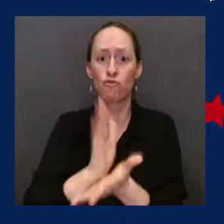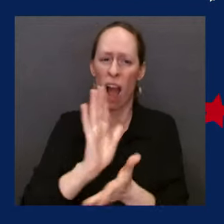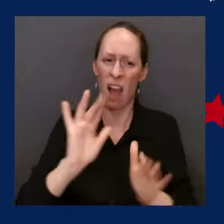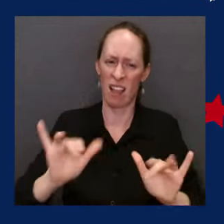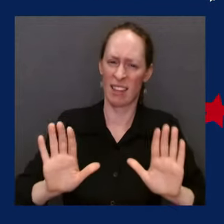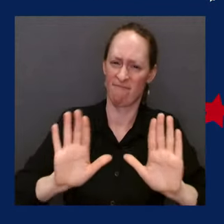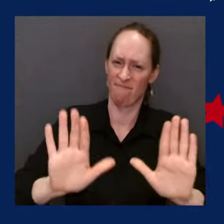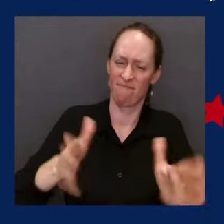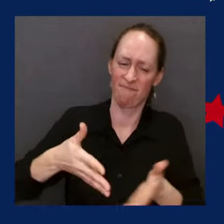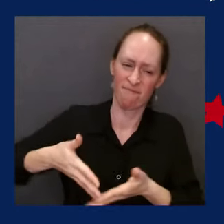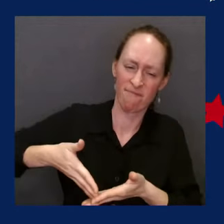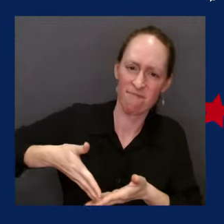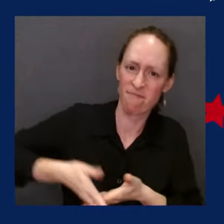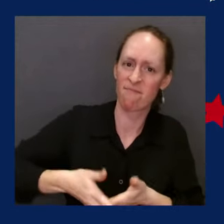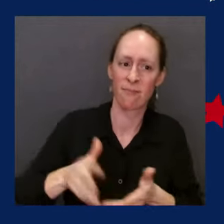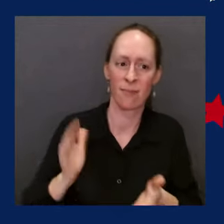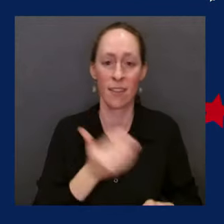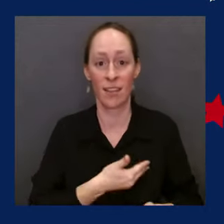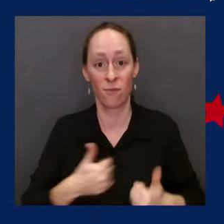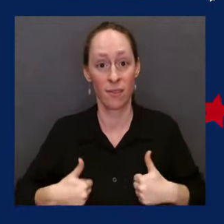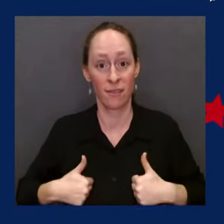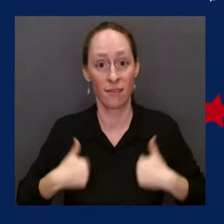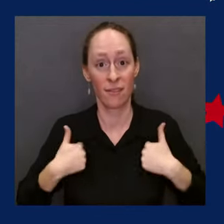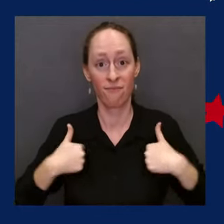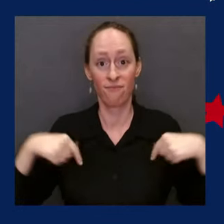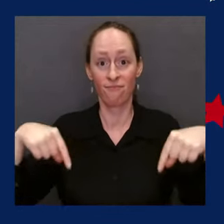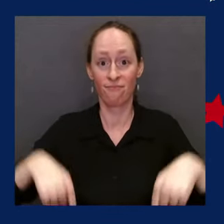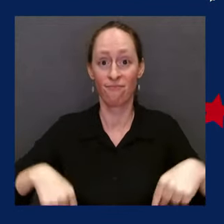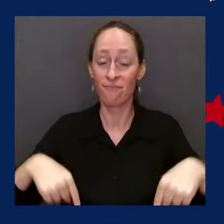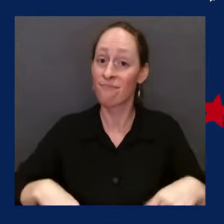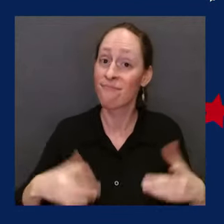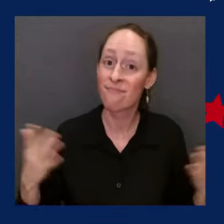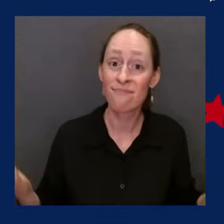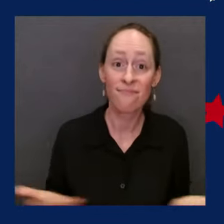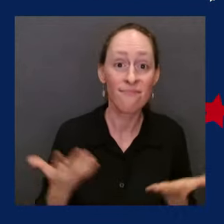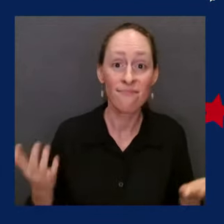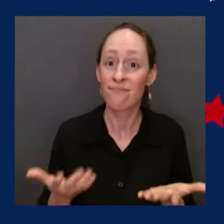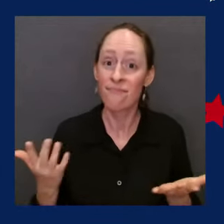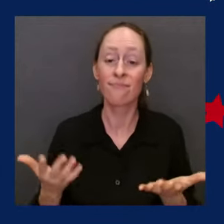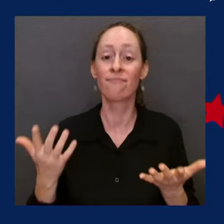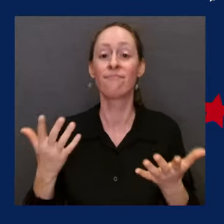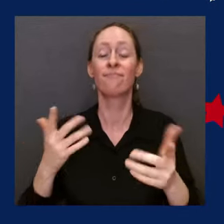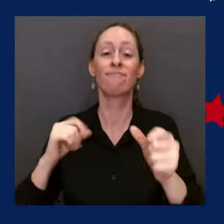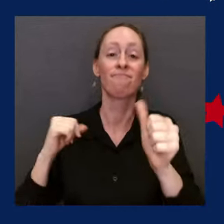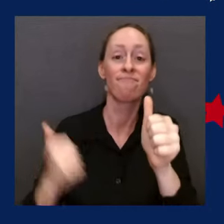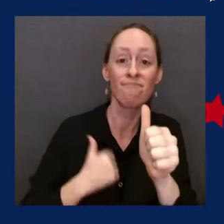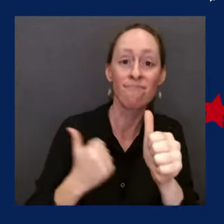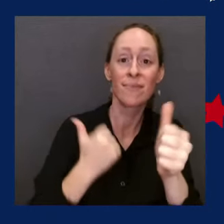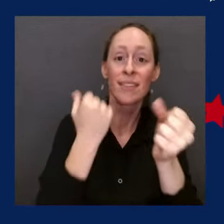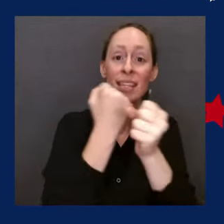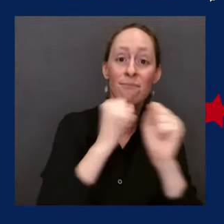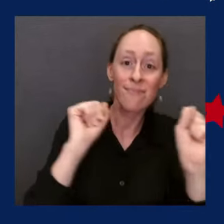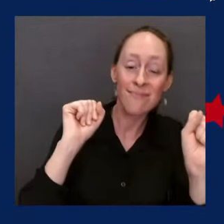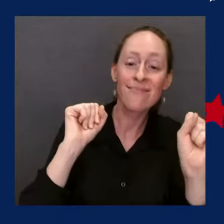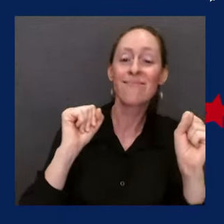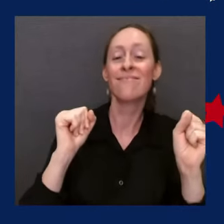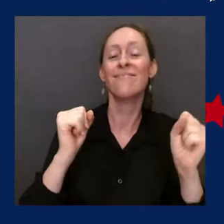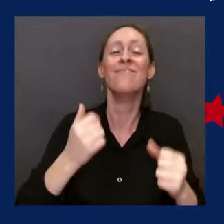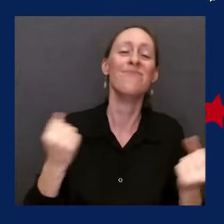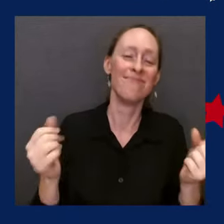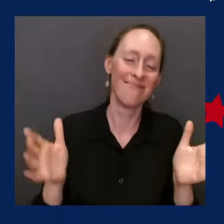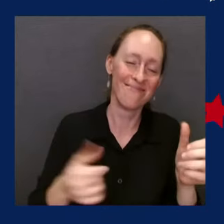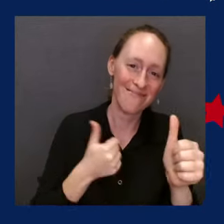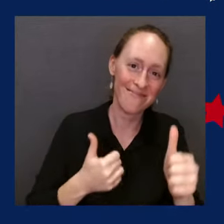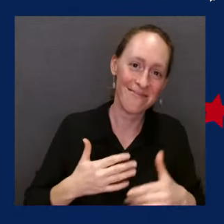Among them, life, liberty, and the pursuit of happiness. We haven't always lived up to those words, but we've never walked